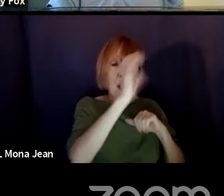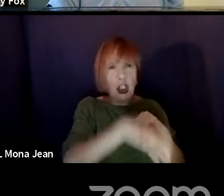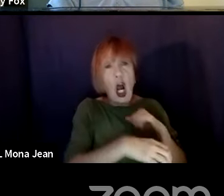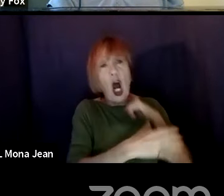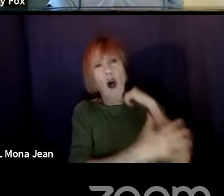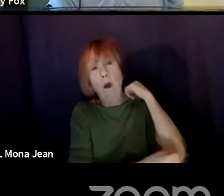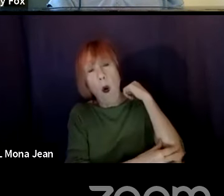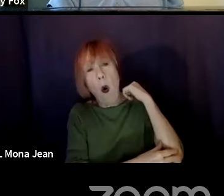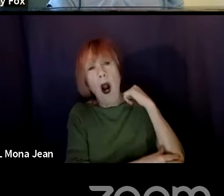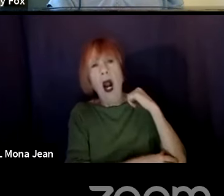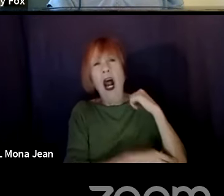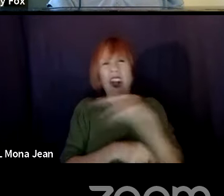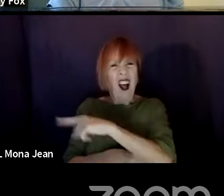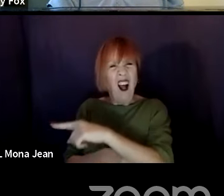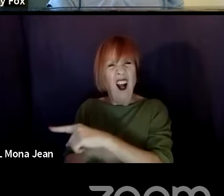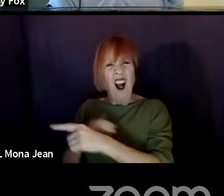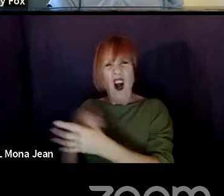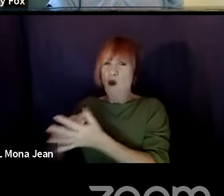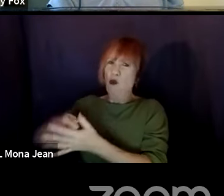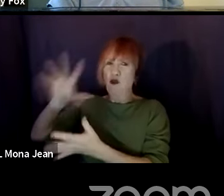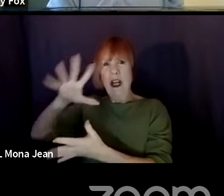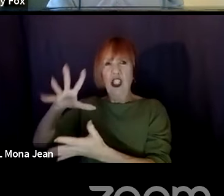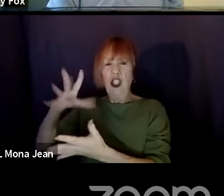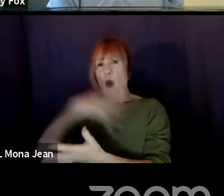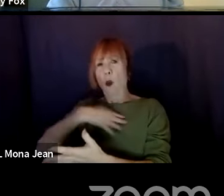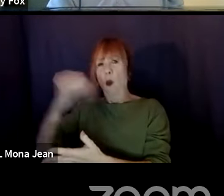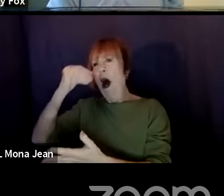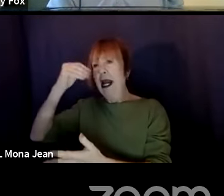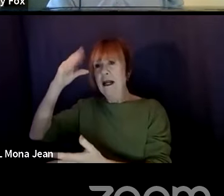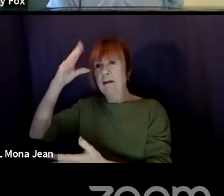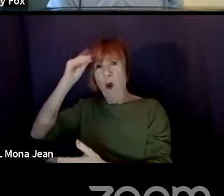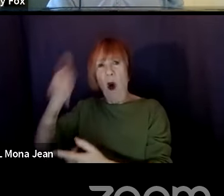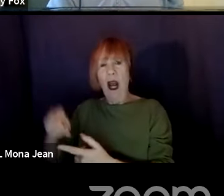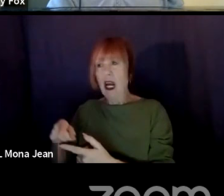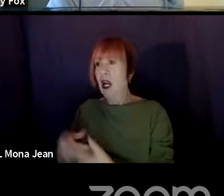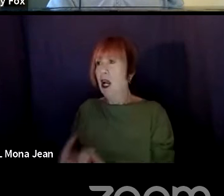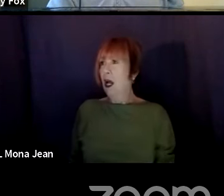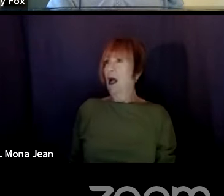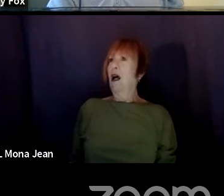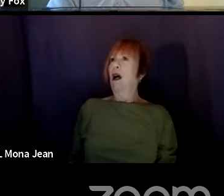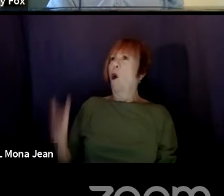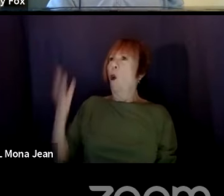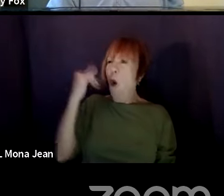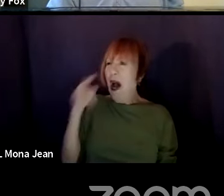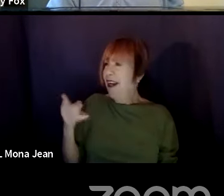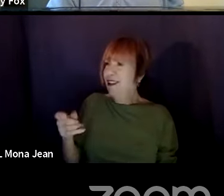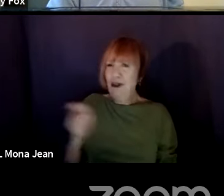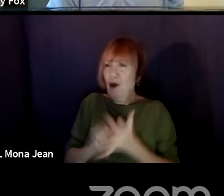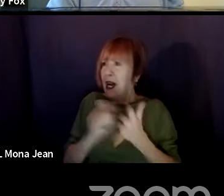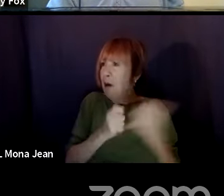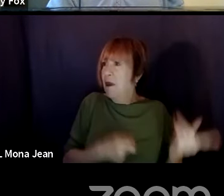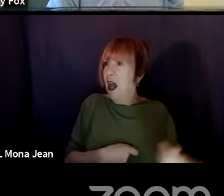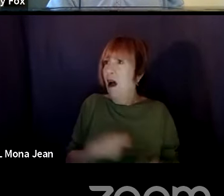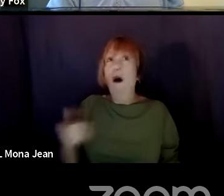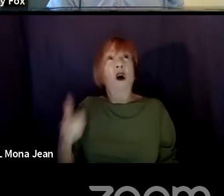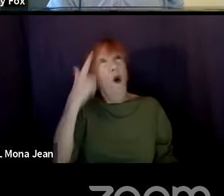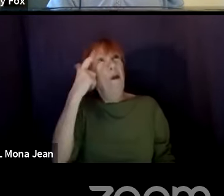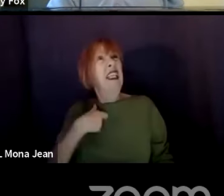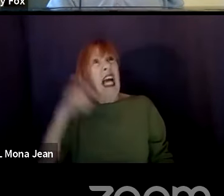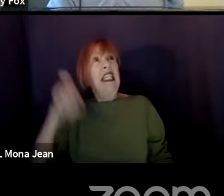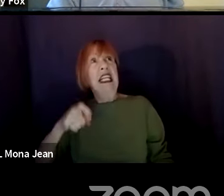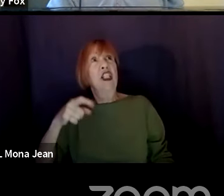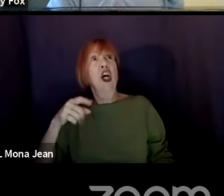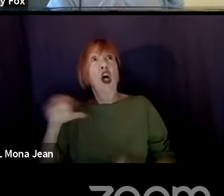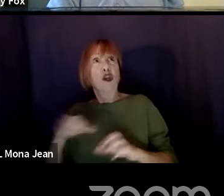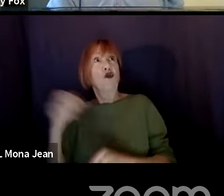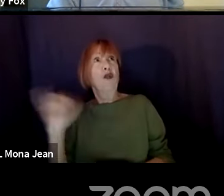And it was only because he felt that he needed to do something diverse and he wasn't come from a, like he wasn't coming from this place that he really wanted to tell this particular kid's